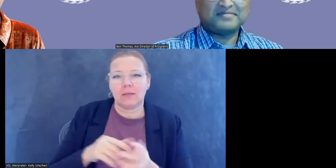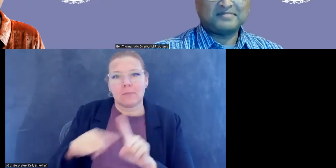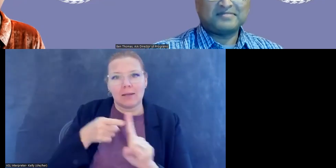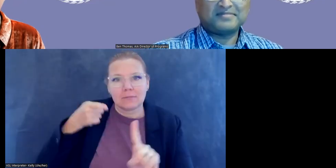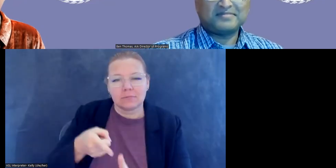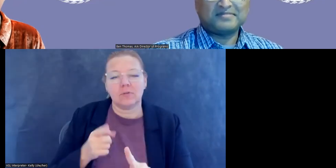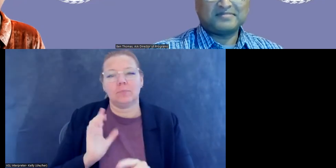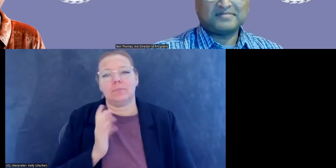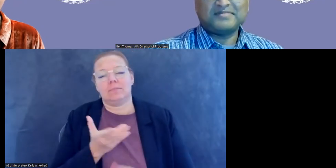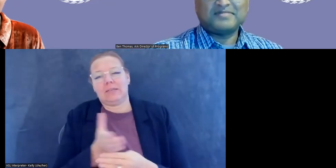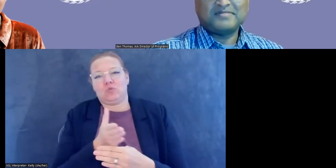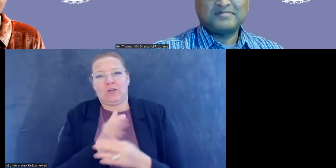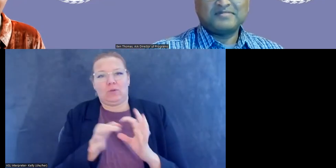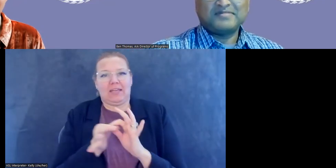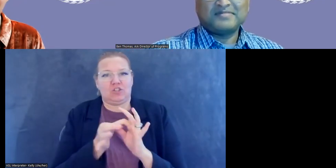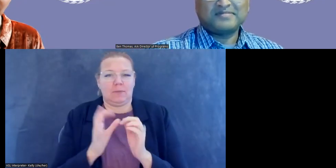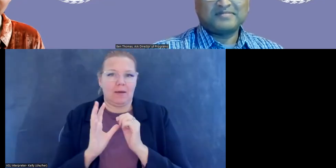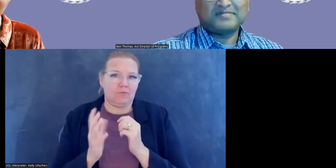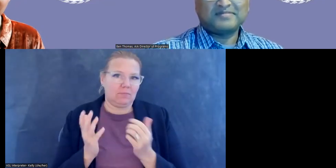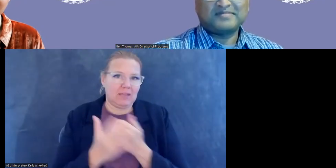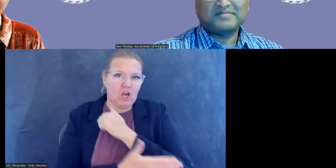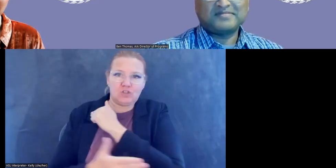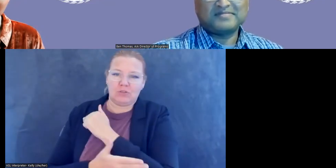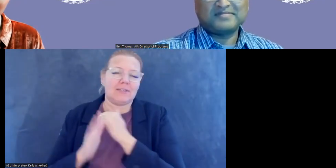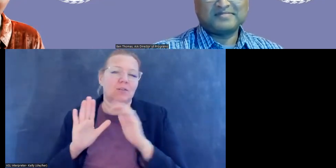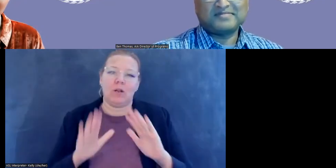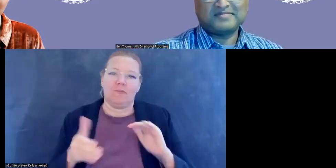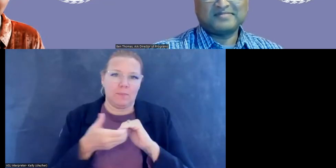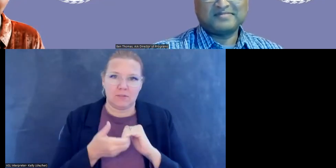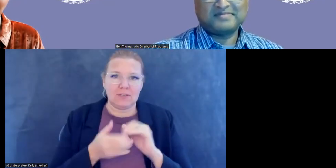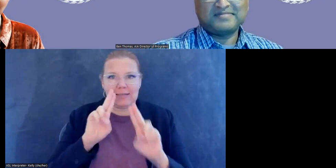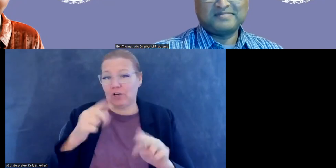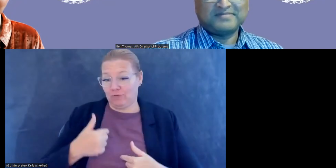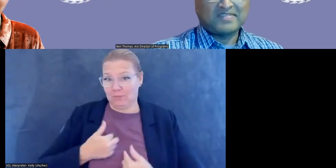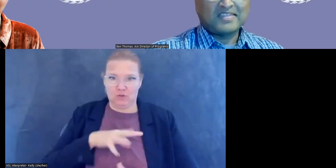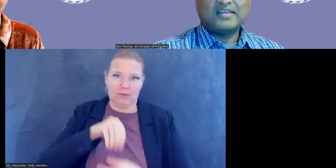countries and I think so much is coming out of that partnership. It's an honor to be a part of it.